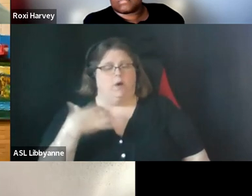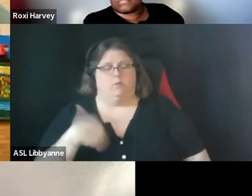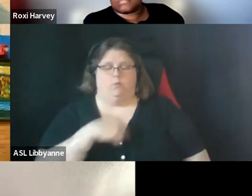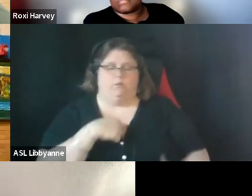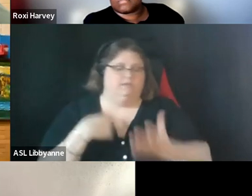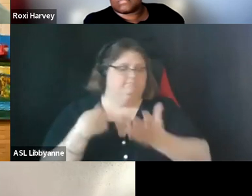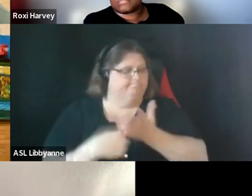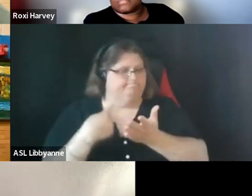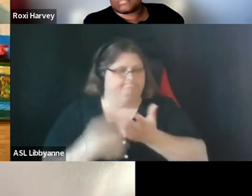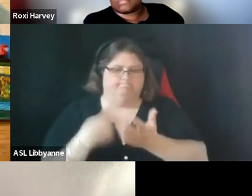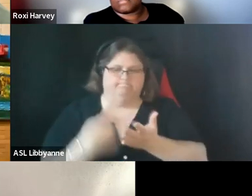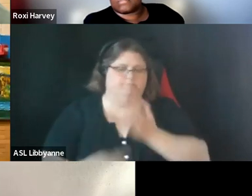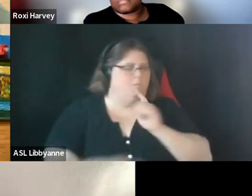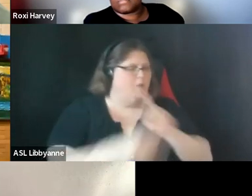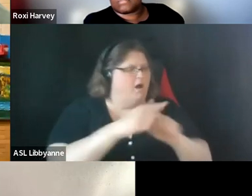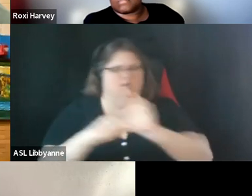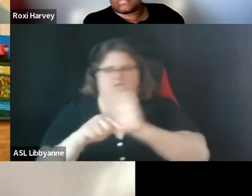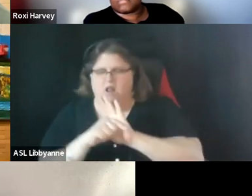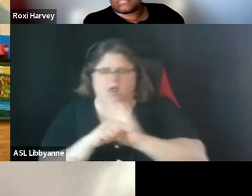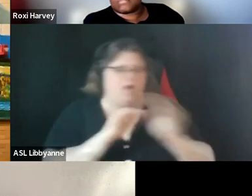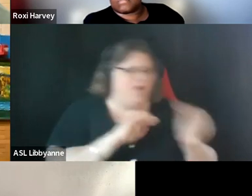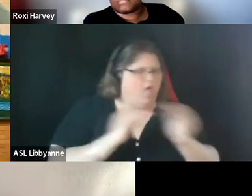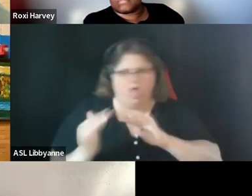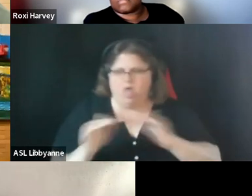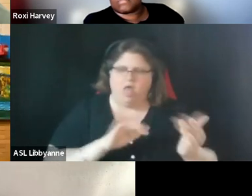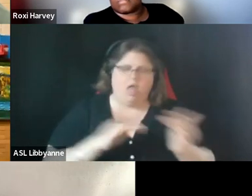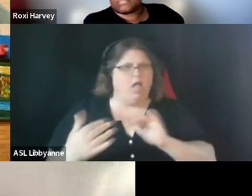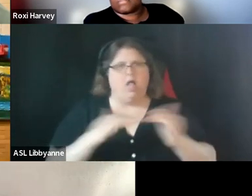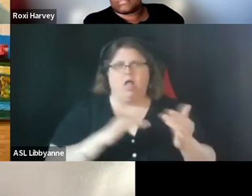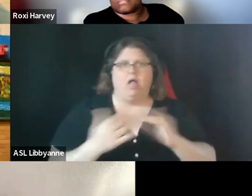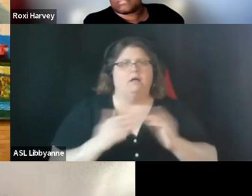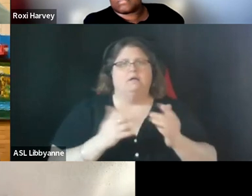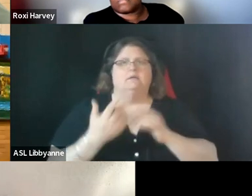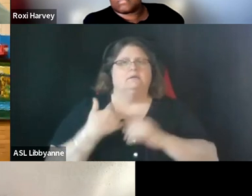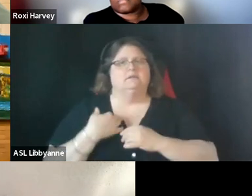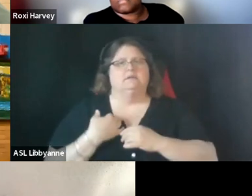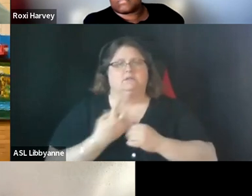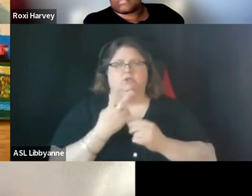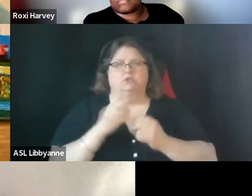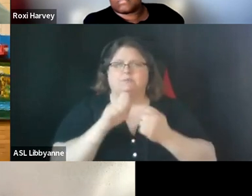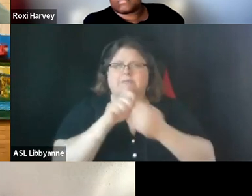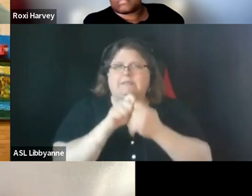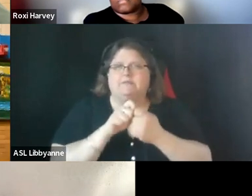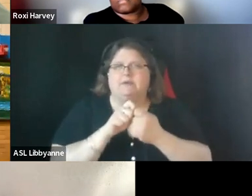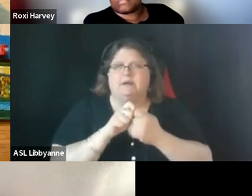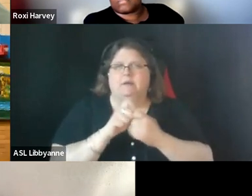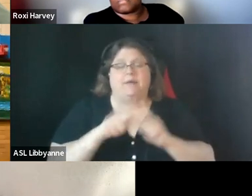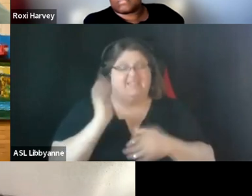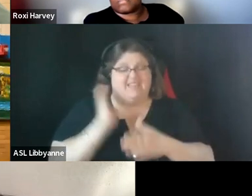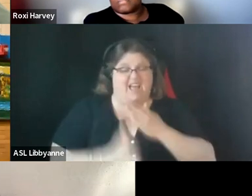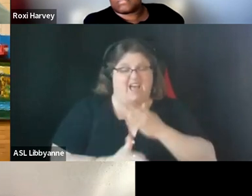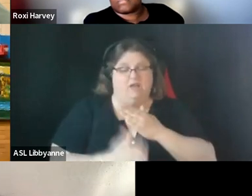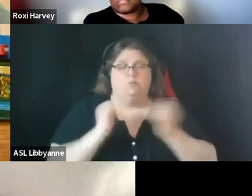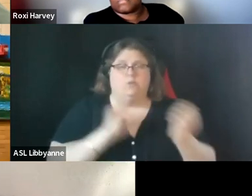and pros and cons uh among um two present presenting firms in particular we had all unanimously agreed on